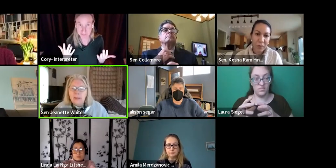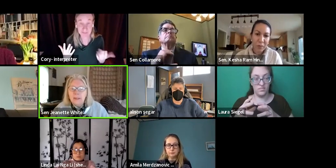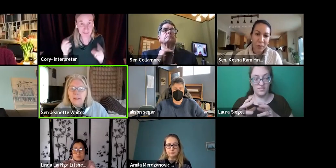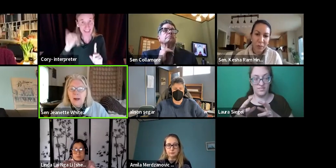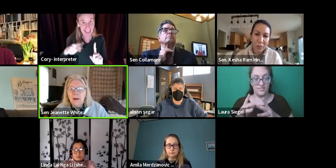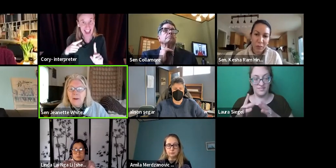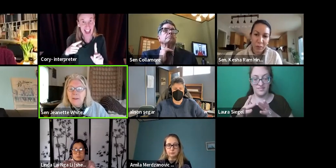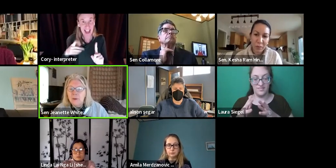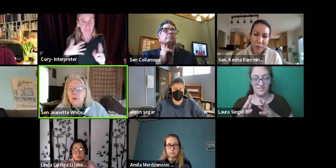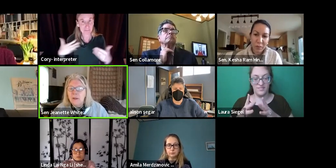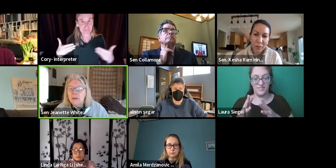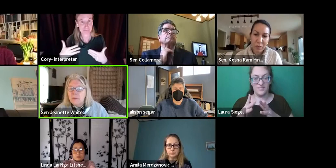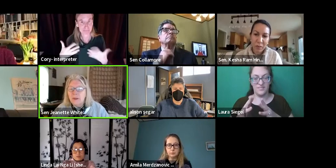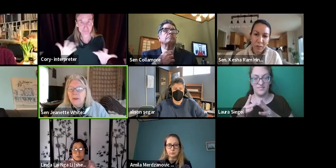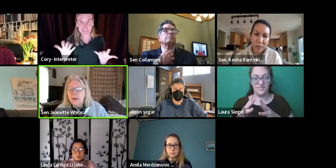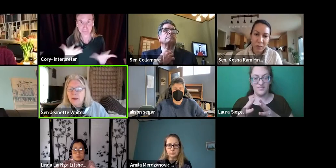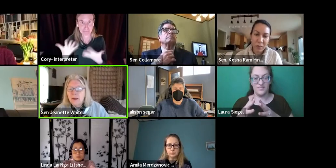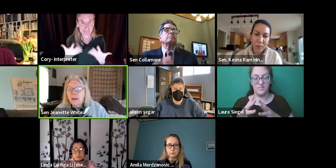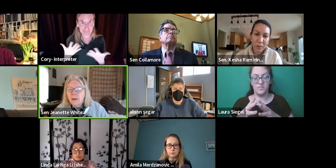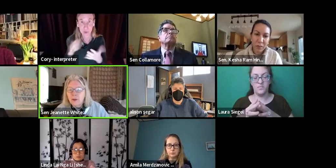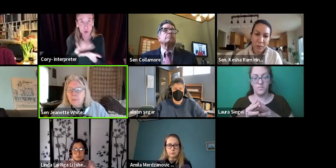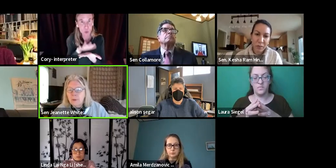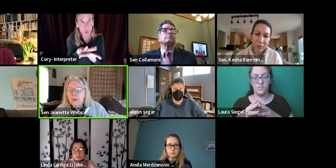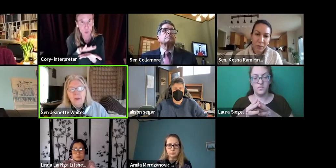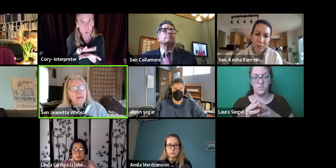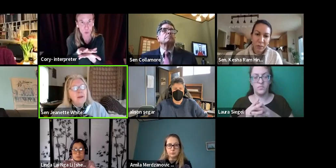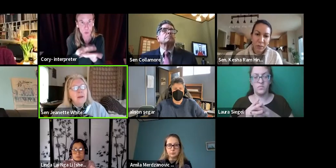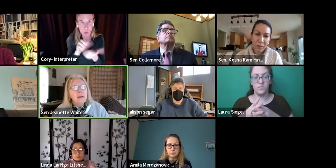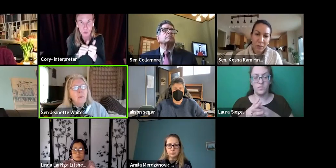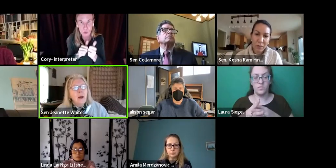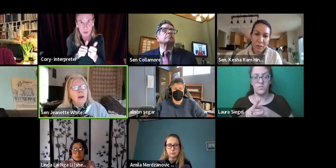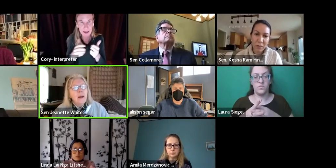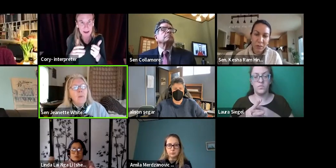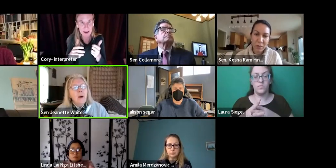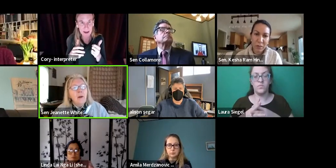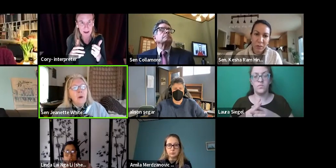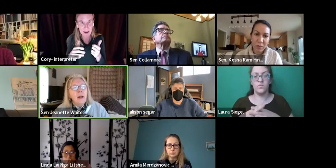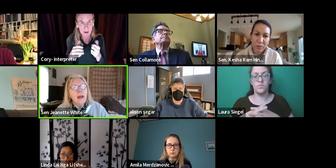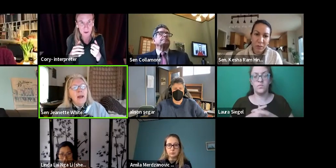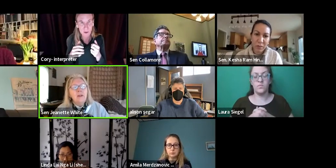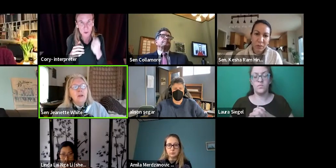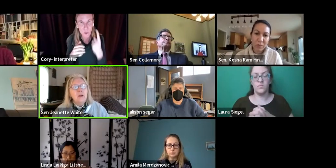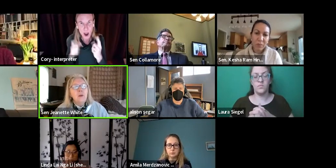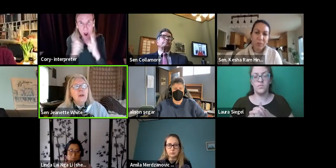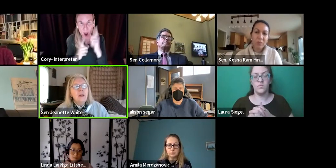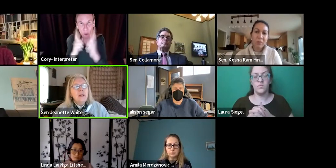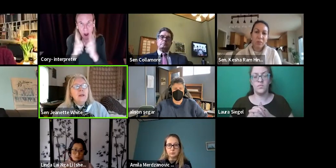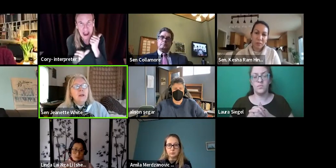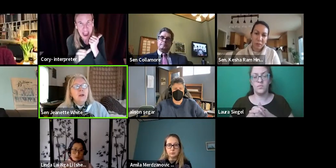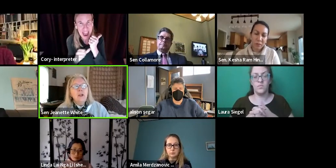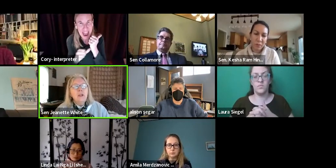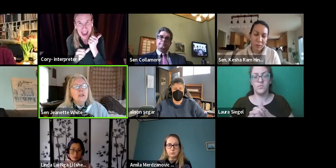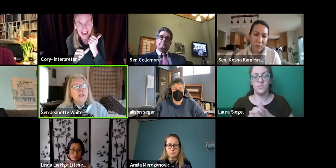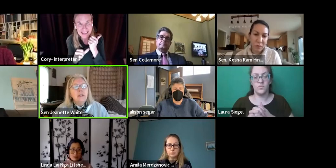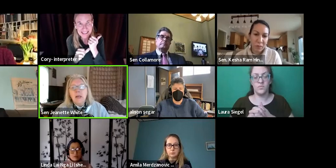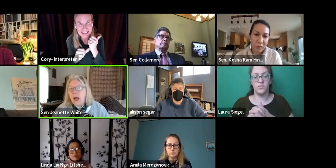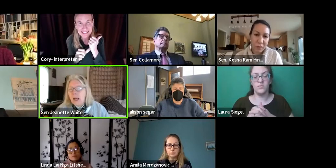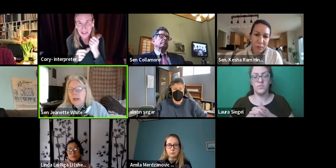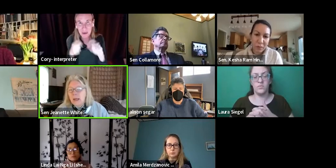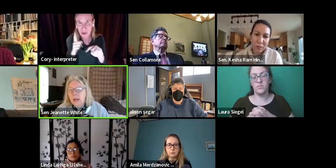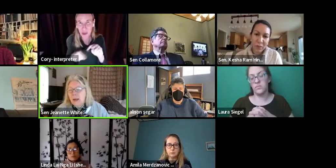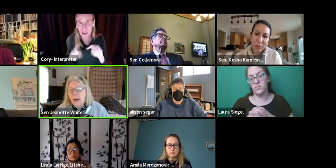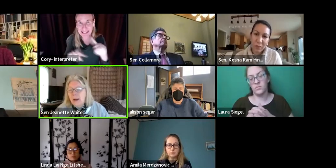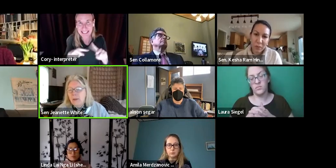put into, uh, schools with interpret, with one, one-on-one aides who couldn't